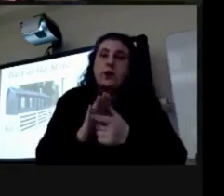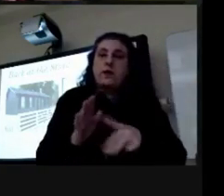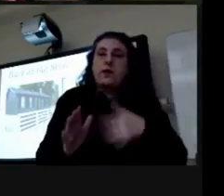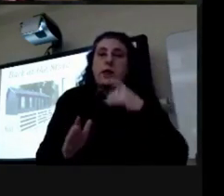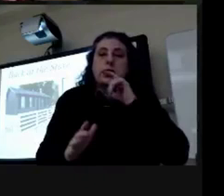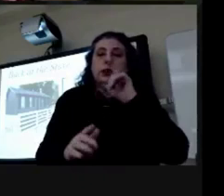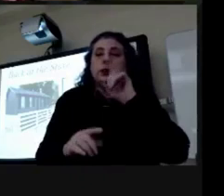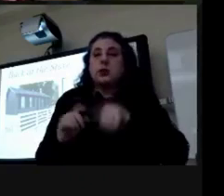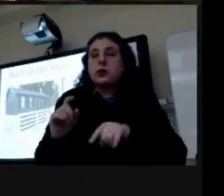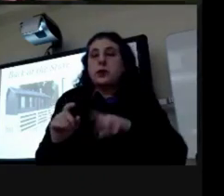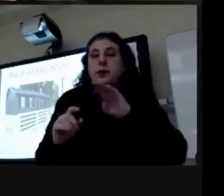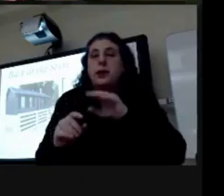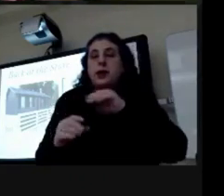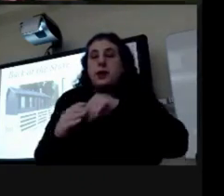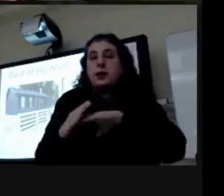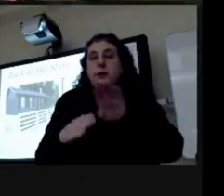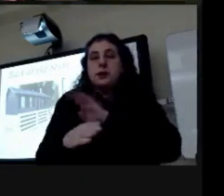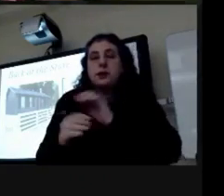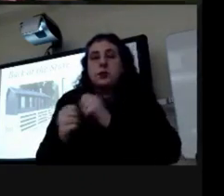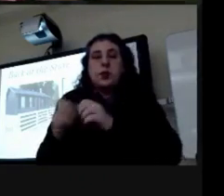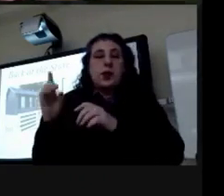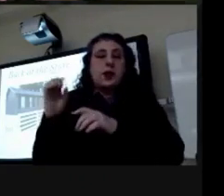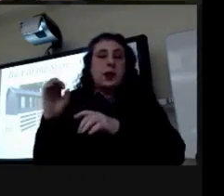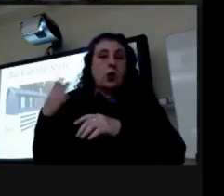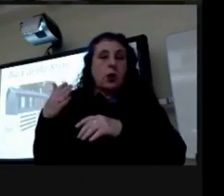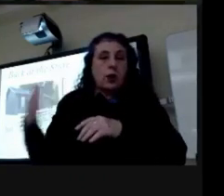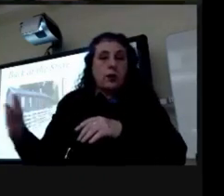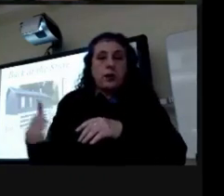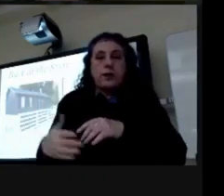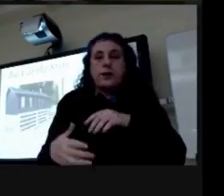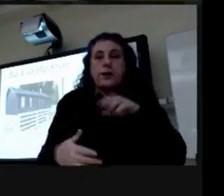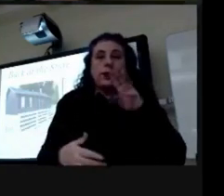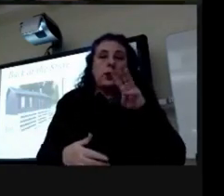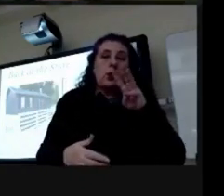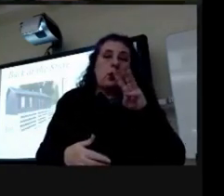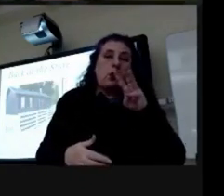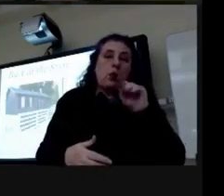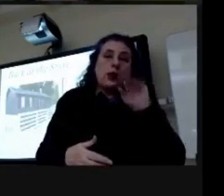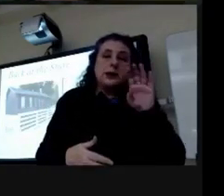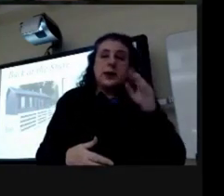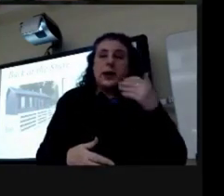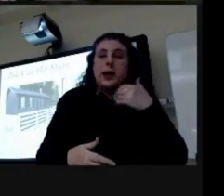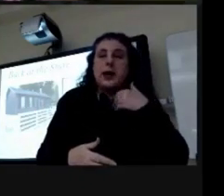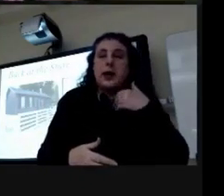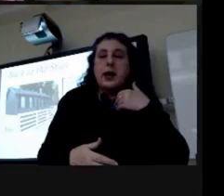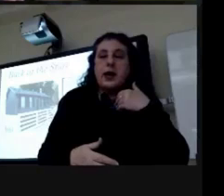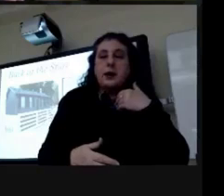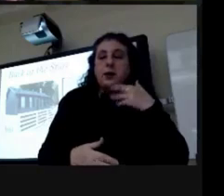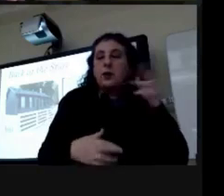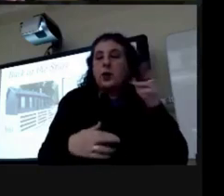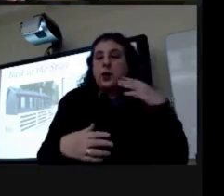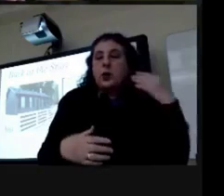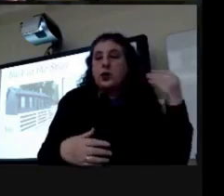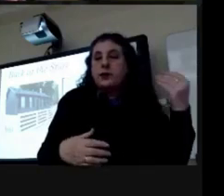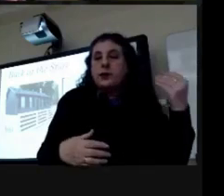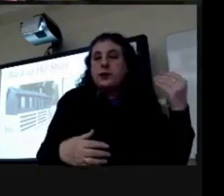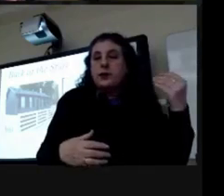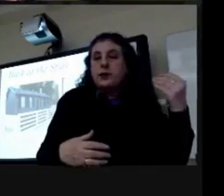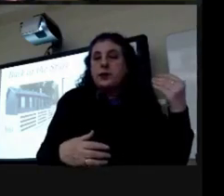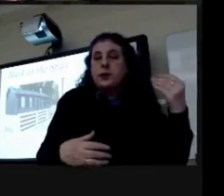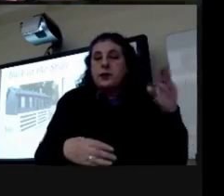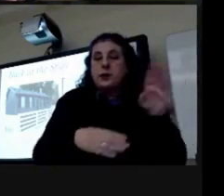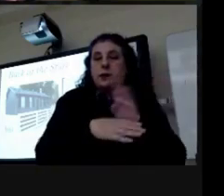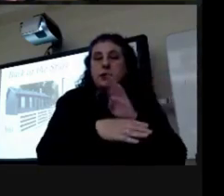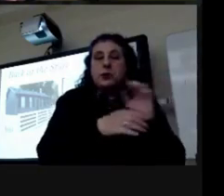that he couldn't be in business with him anymore and honestly wallace may have had one foot out the door anyway he was busy with patients